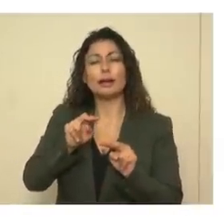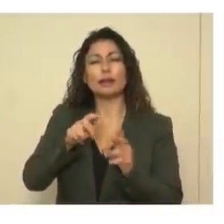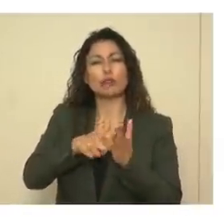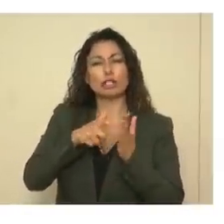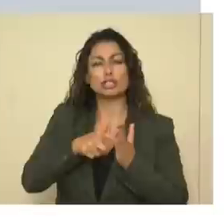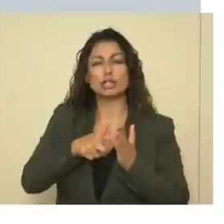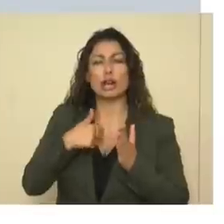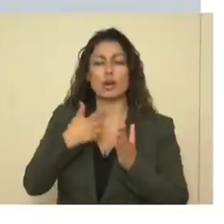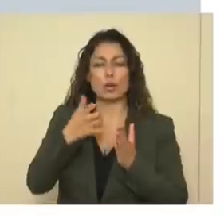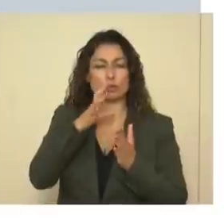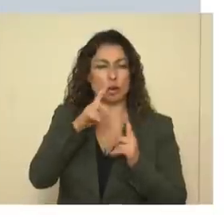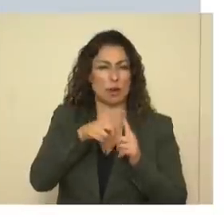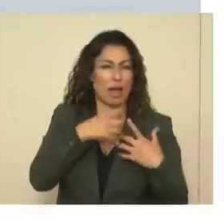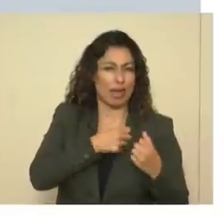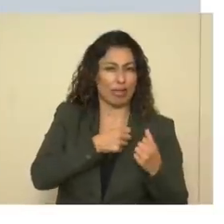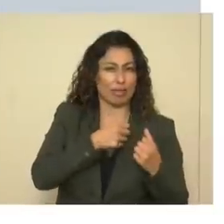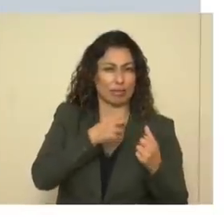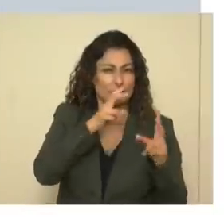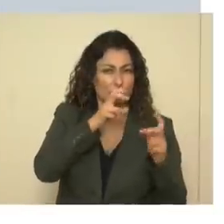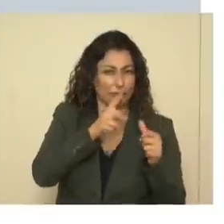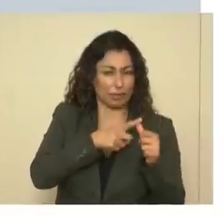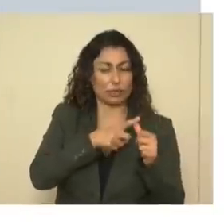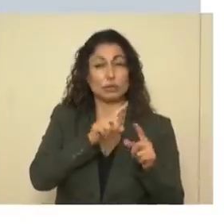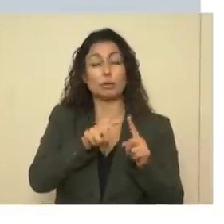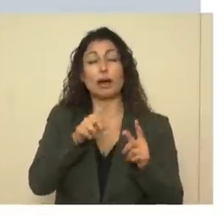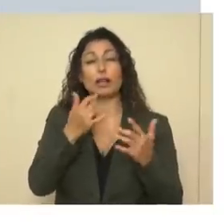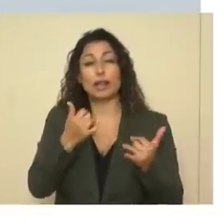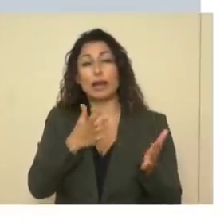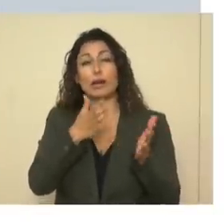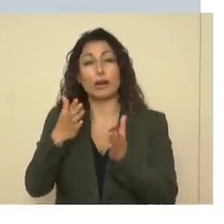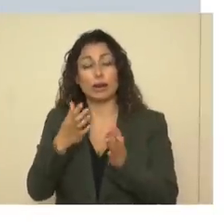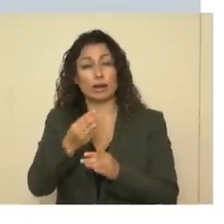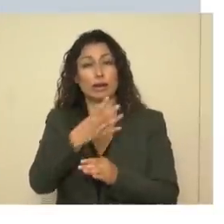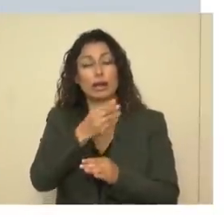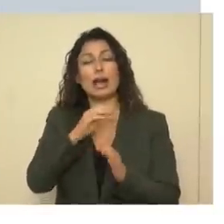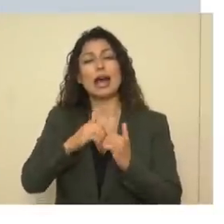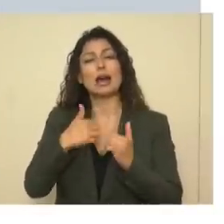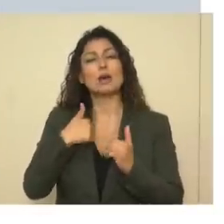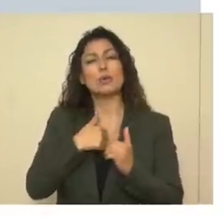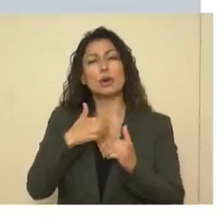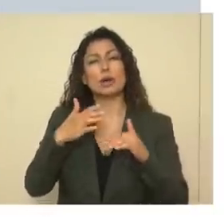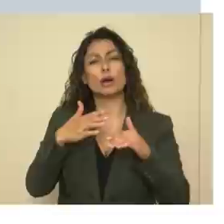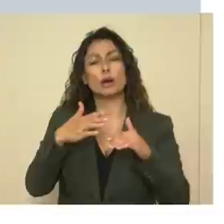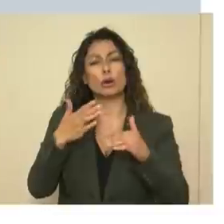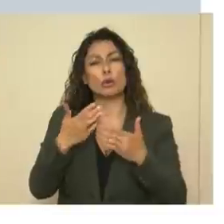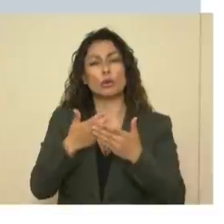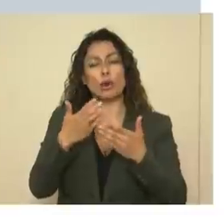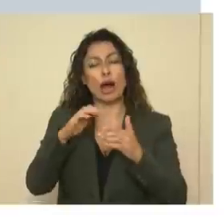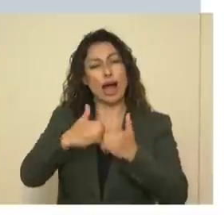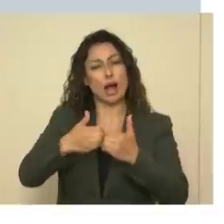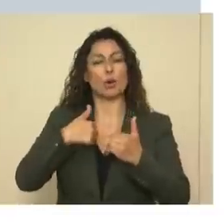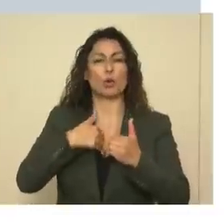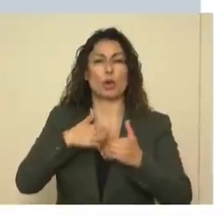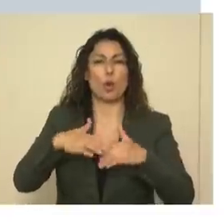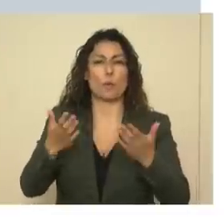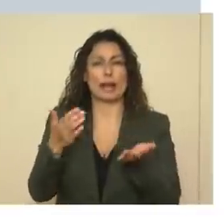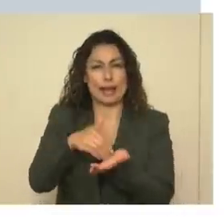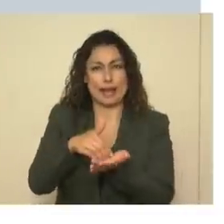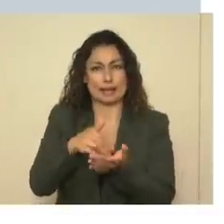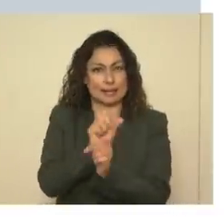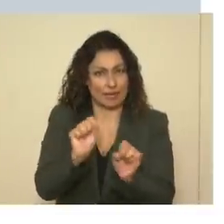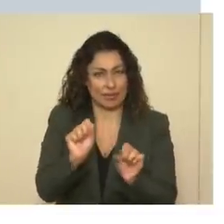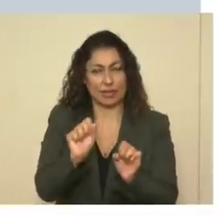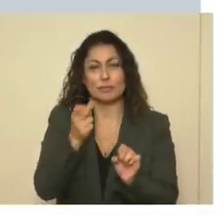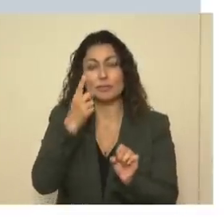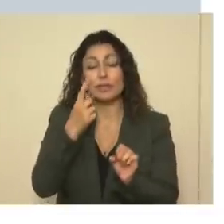to talk about these health topics. So on the next slide, we have our How We Reopen Safely website. The good news is that New